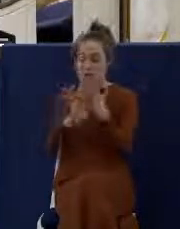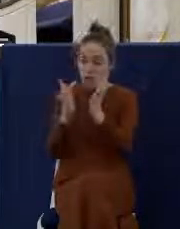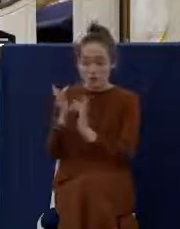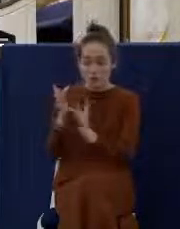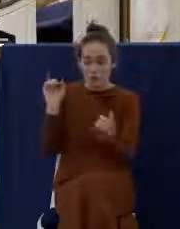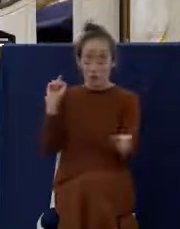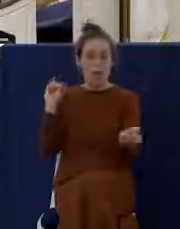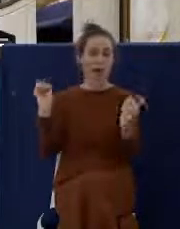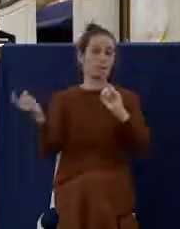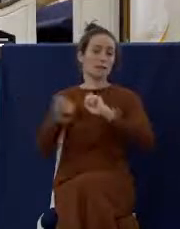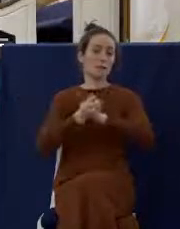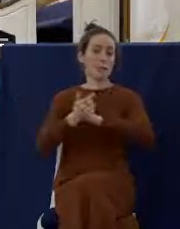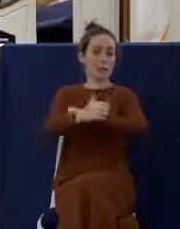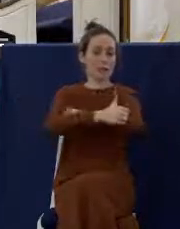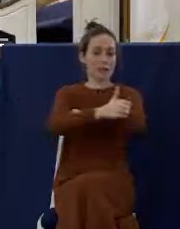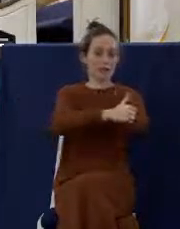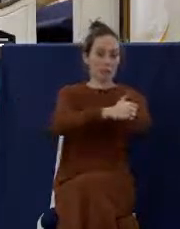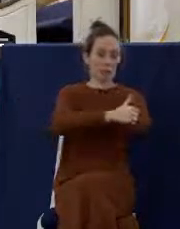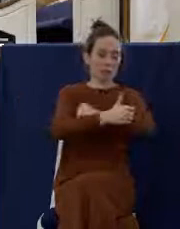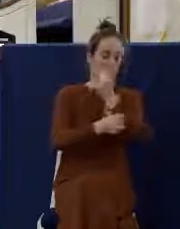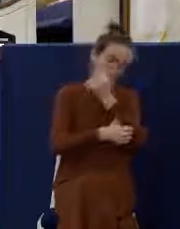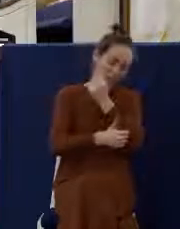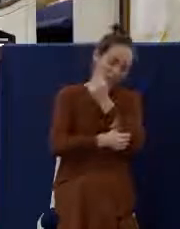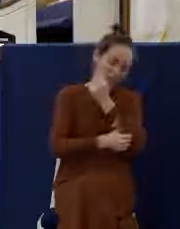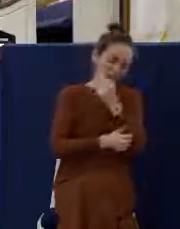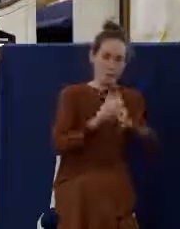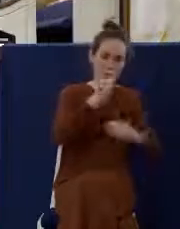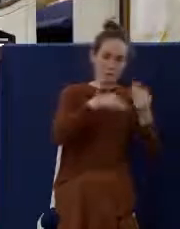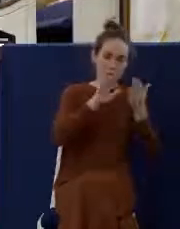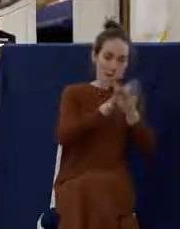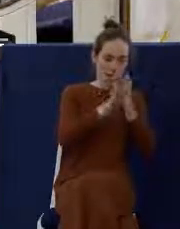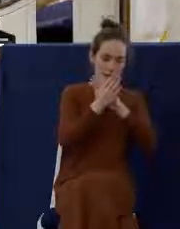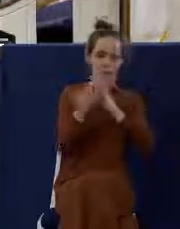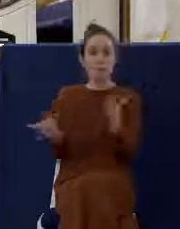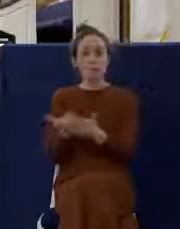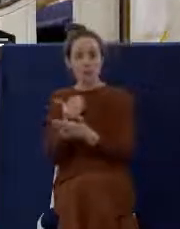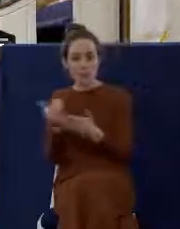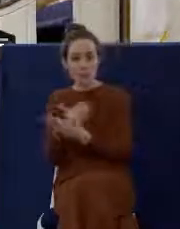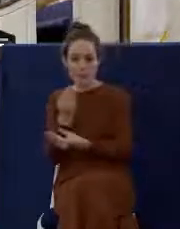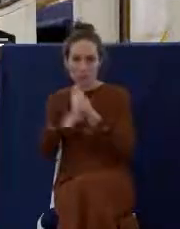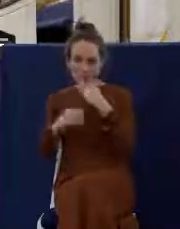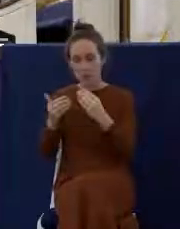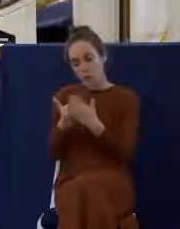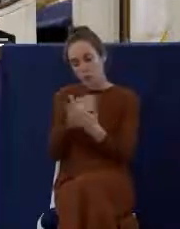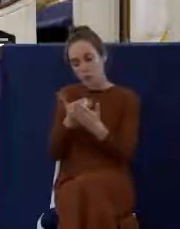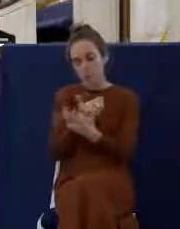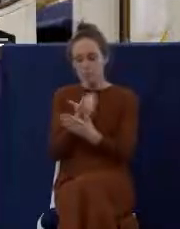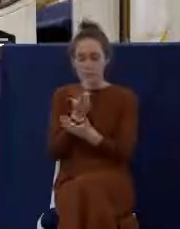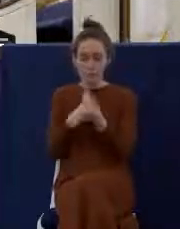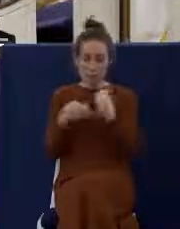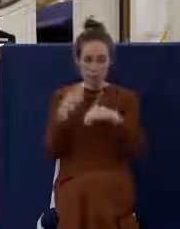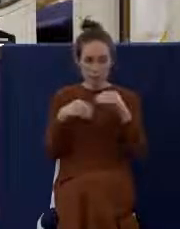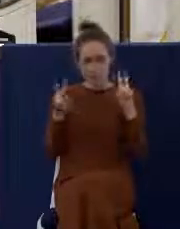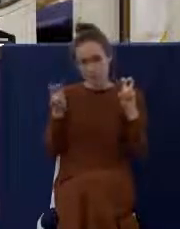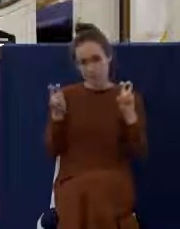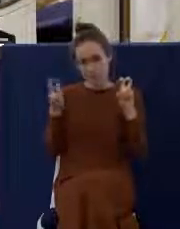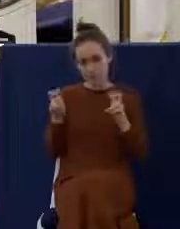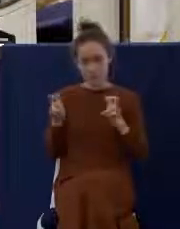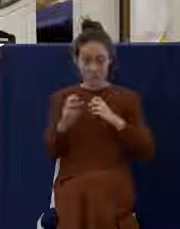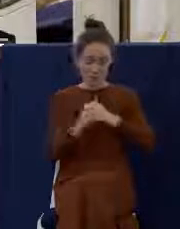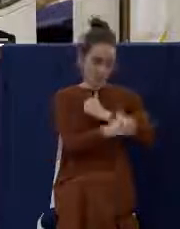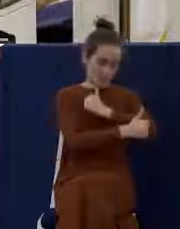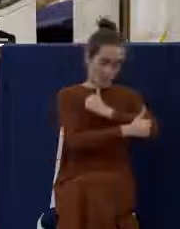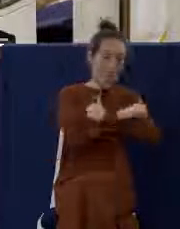Passover meal to a new meal, we could say, a new supper. He took that ancient feast and he